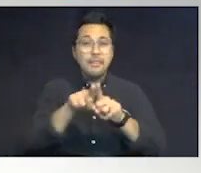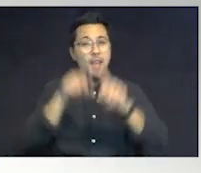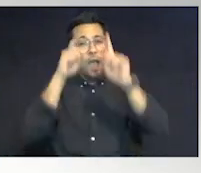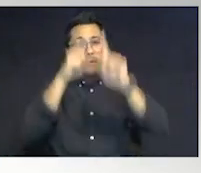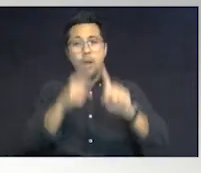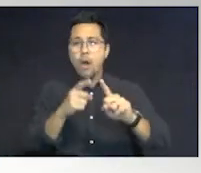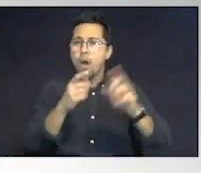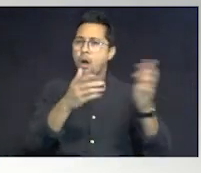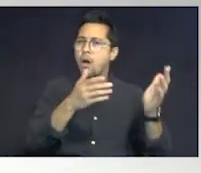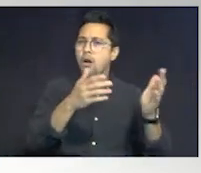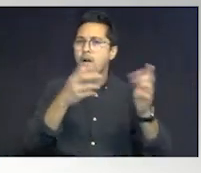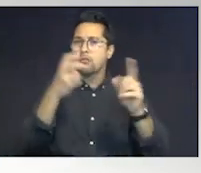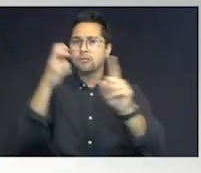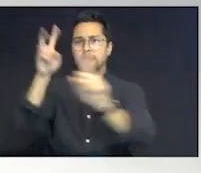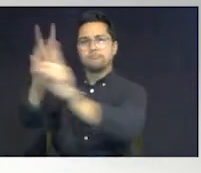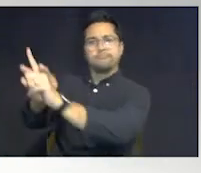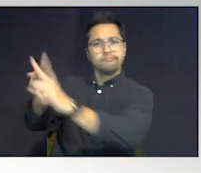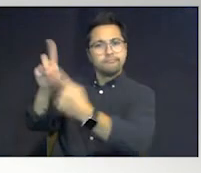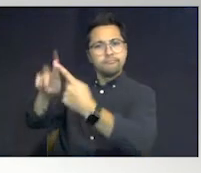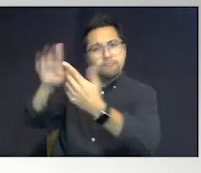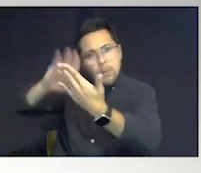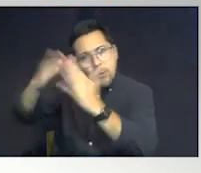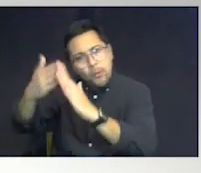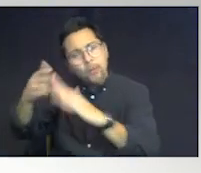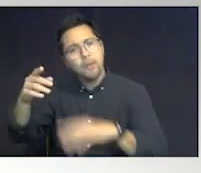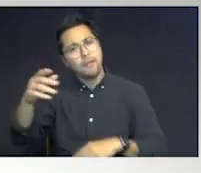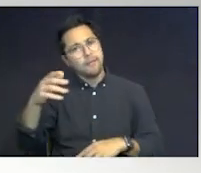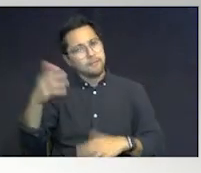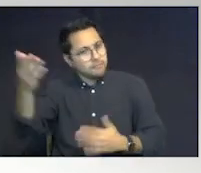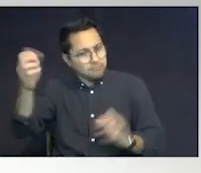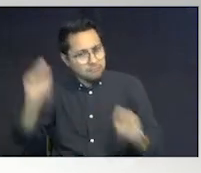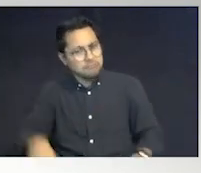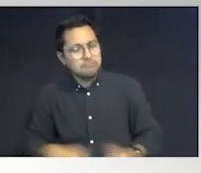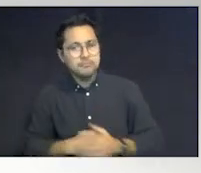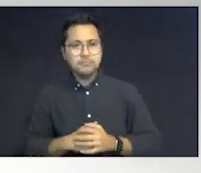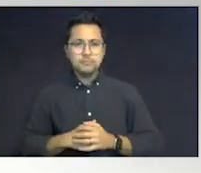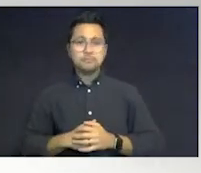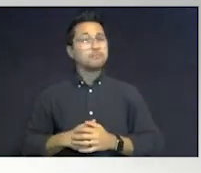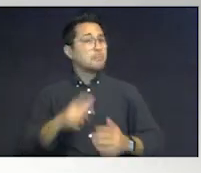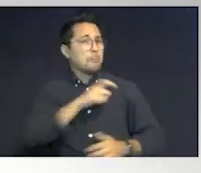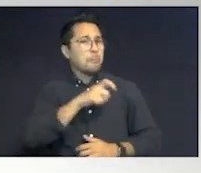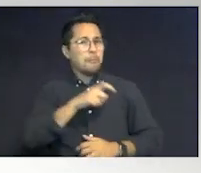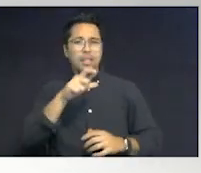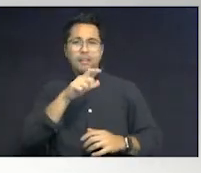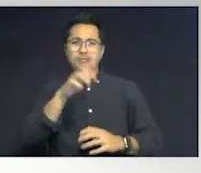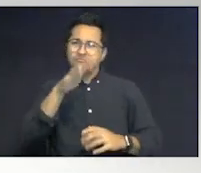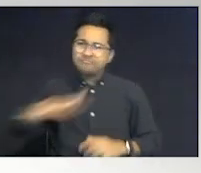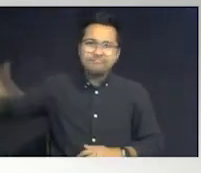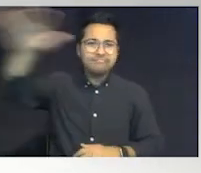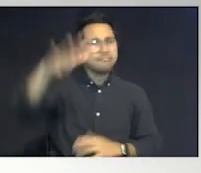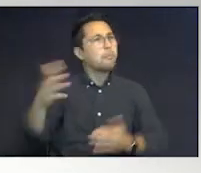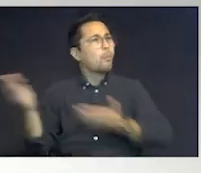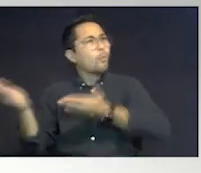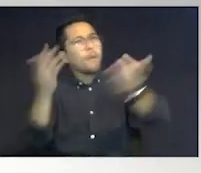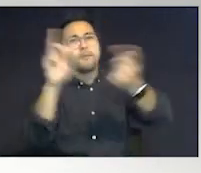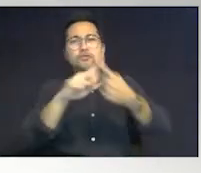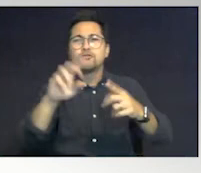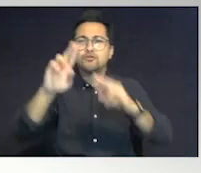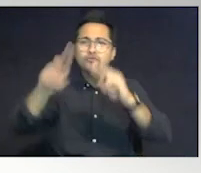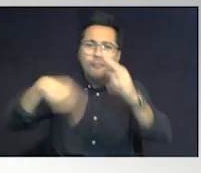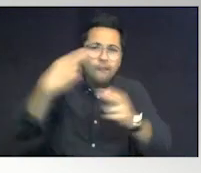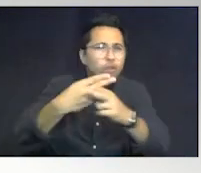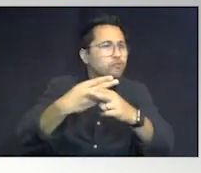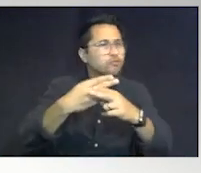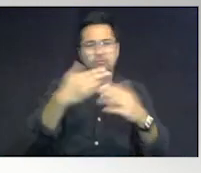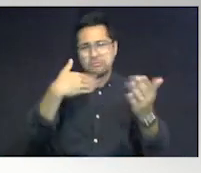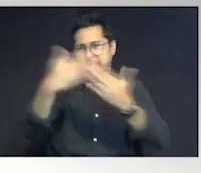into the community. Right? Take them out to the community. We, there's police officers everywhere. Take them to Universal. Take them to the, I don't care where you